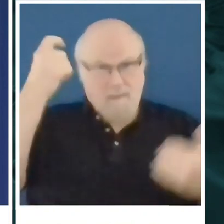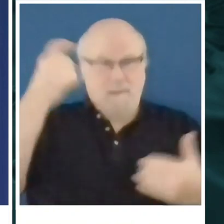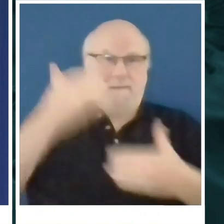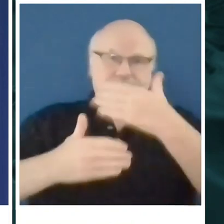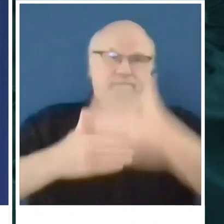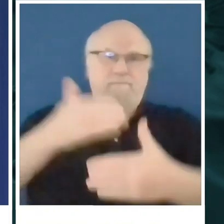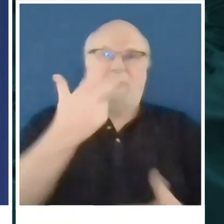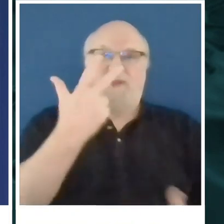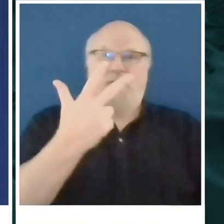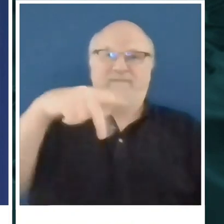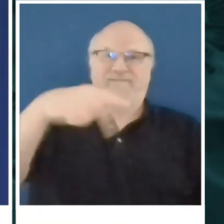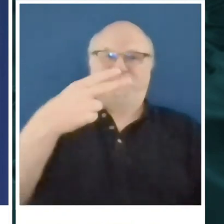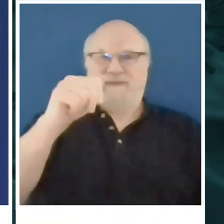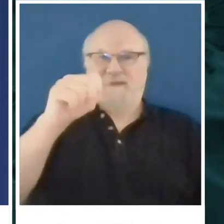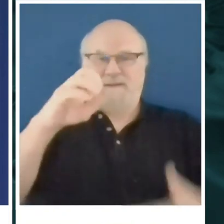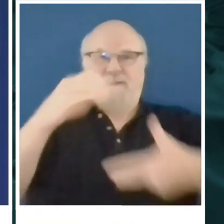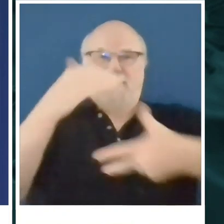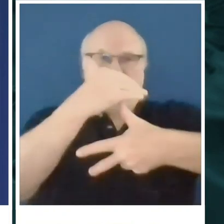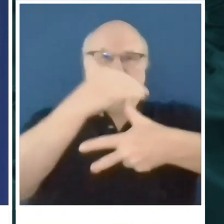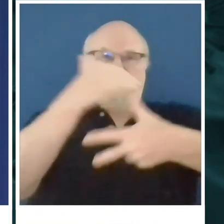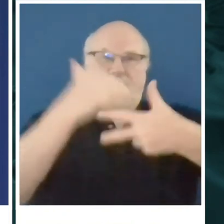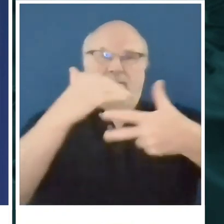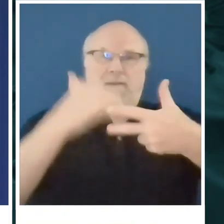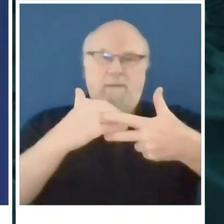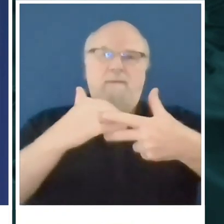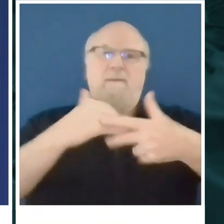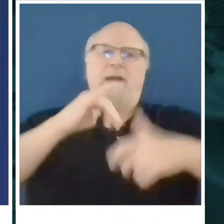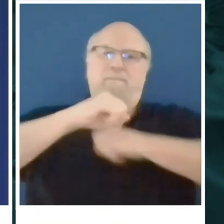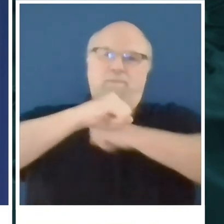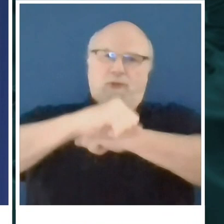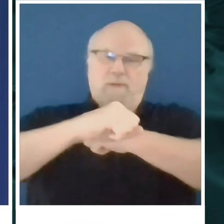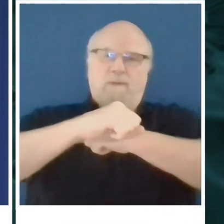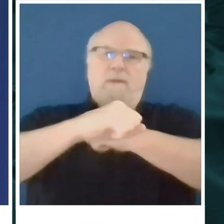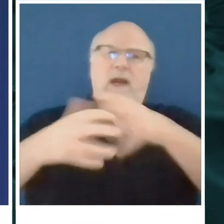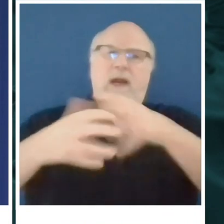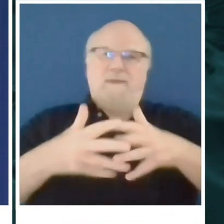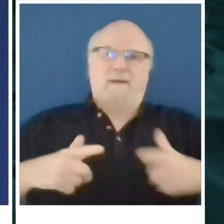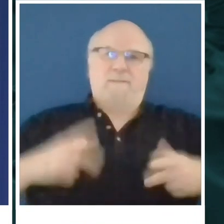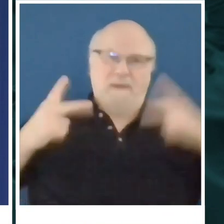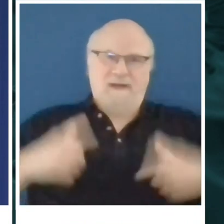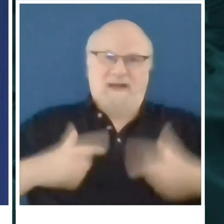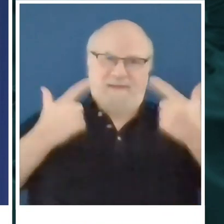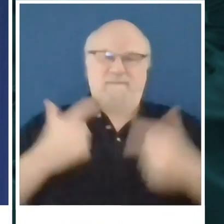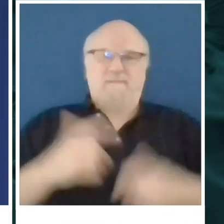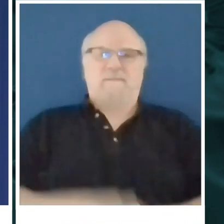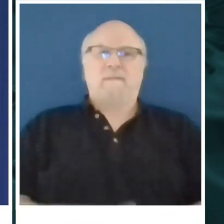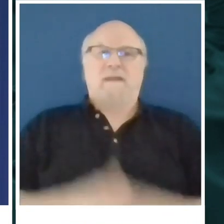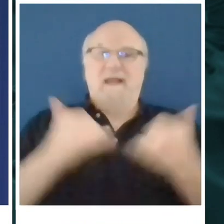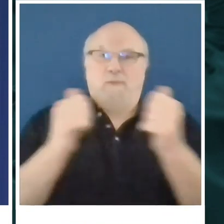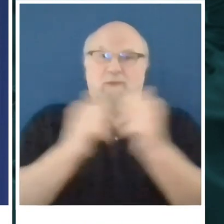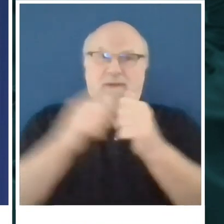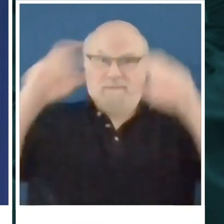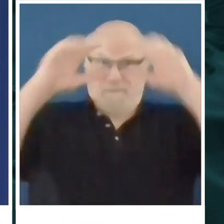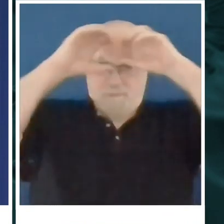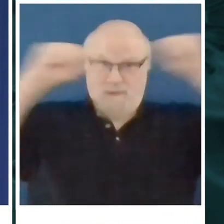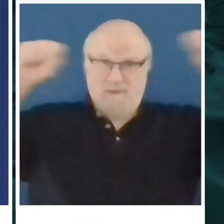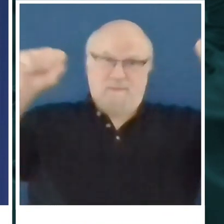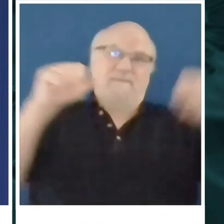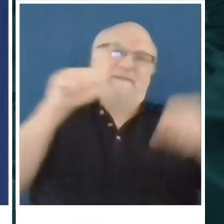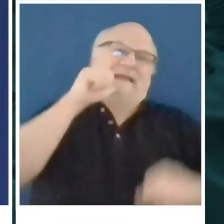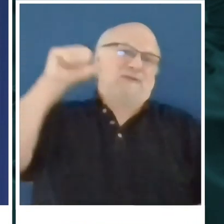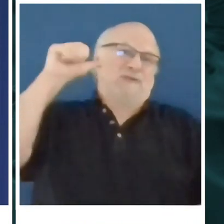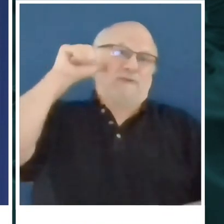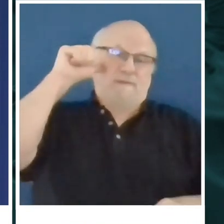continuing to protect American lives. In yesterday's press conference with President Trump, virus coordinator Dr. Deborah